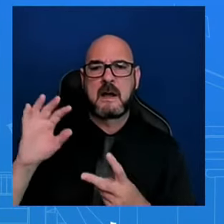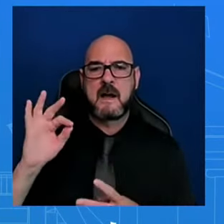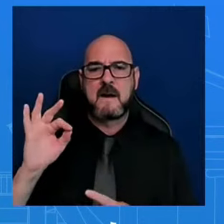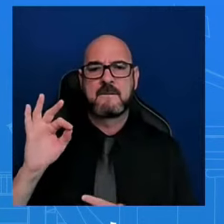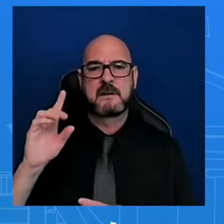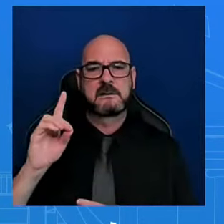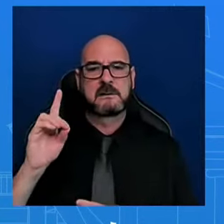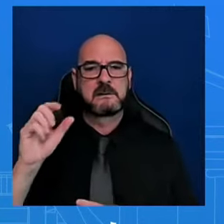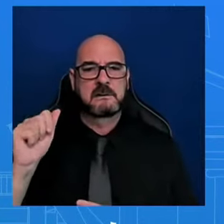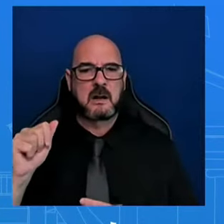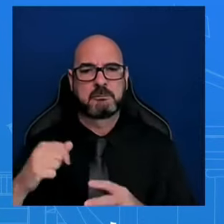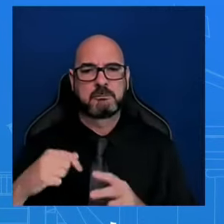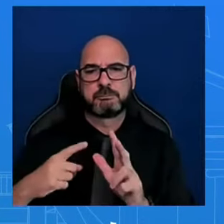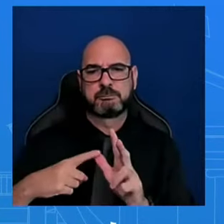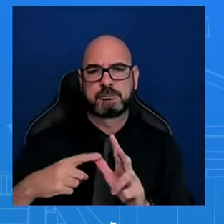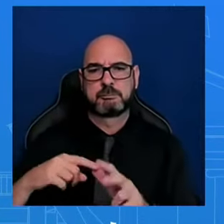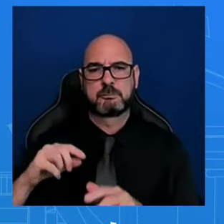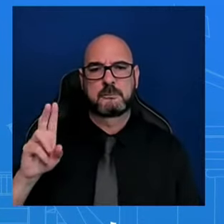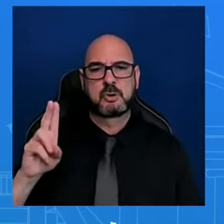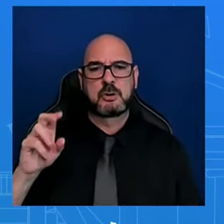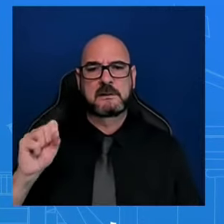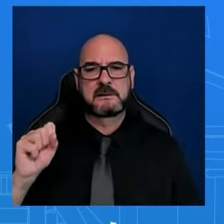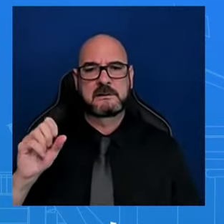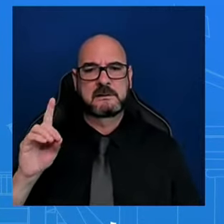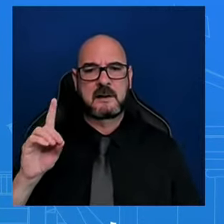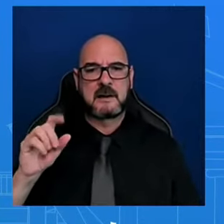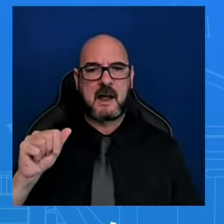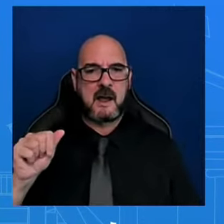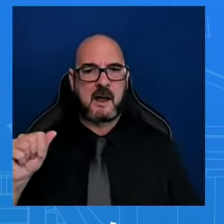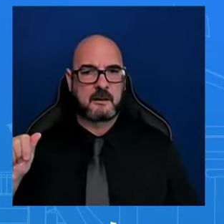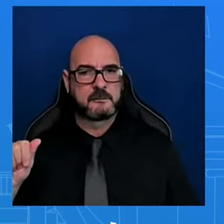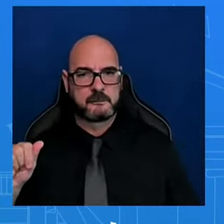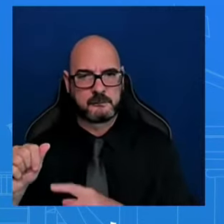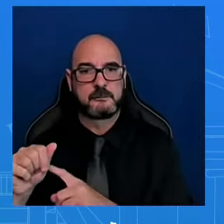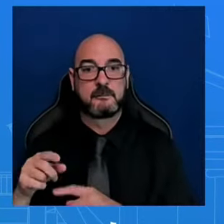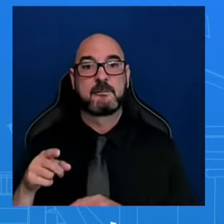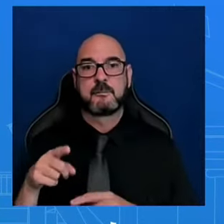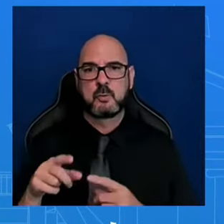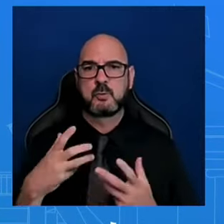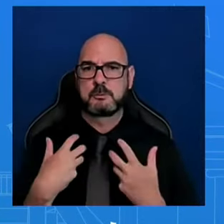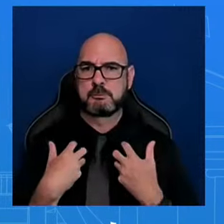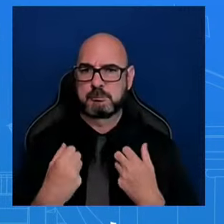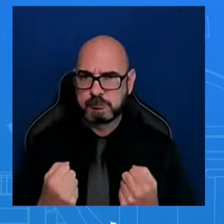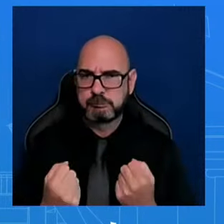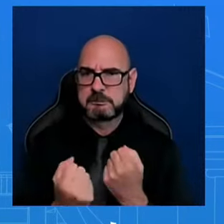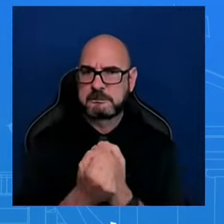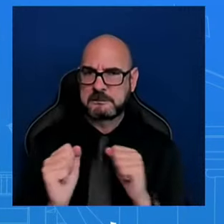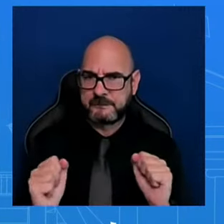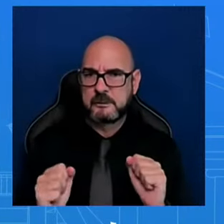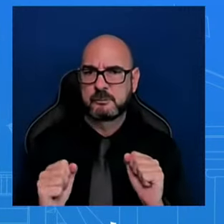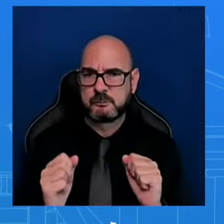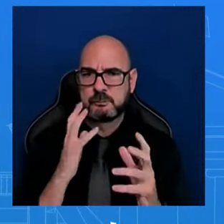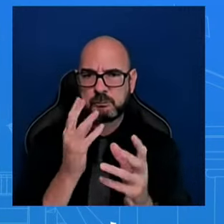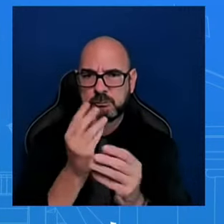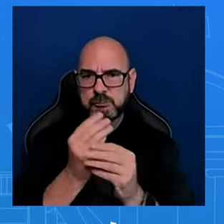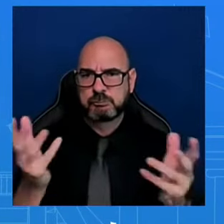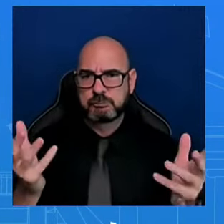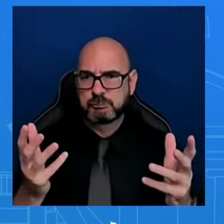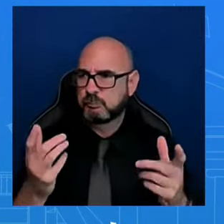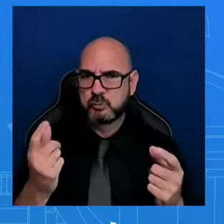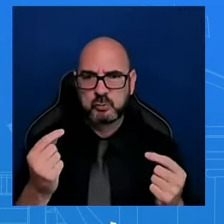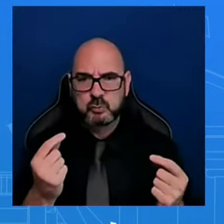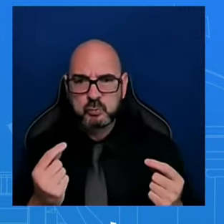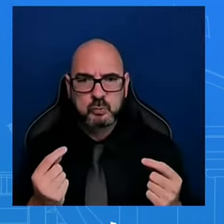healthy, safe, and informed, ensure that our nation's food supply remains safe, and monitor any and all trends to mitigate risk